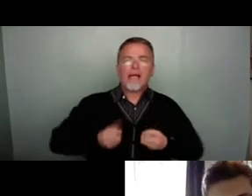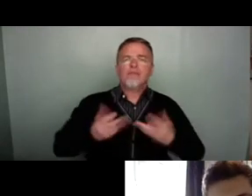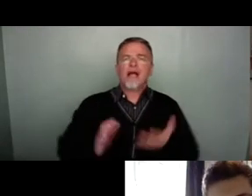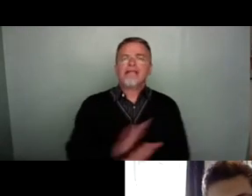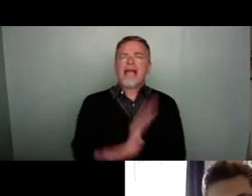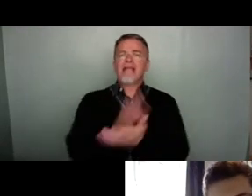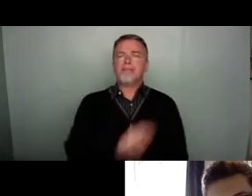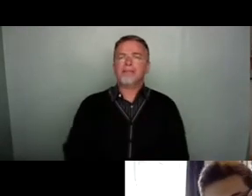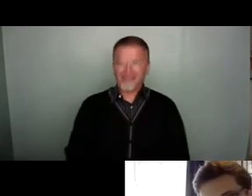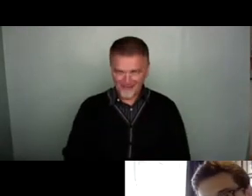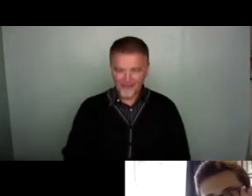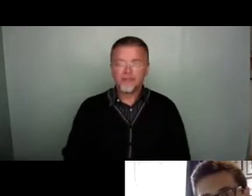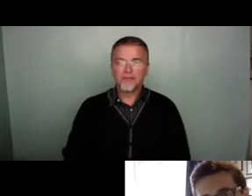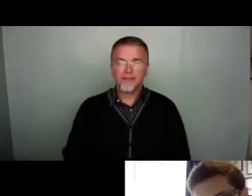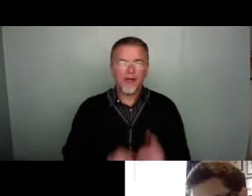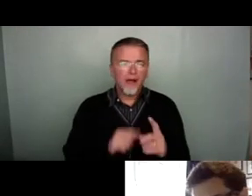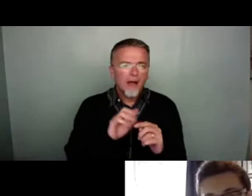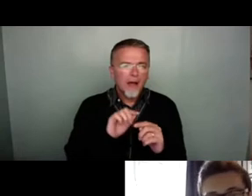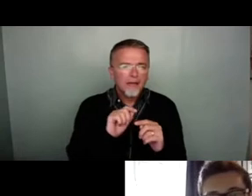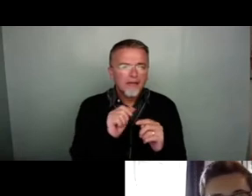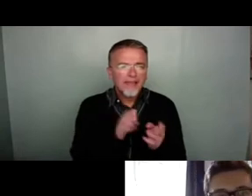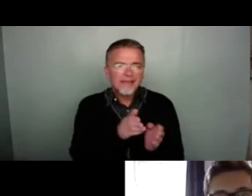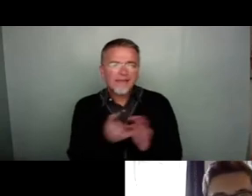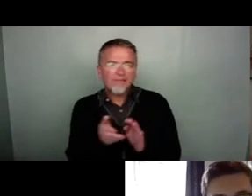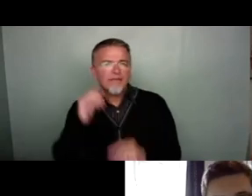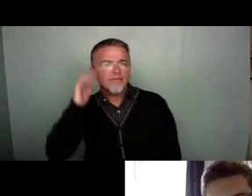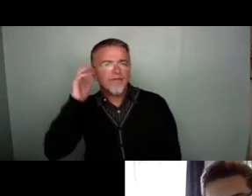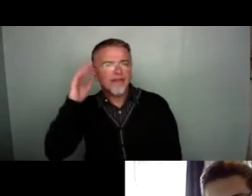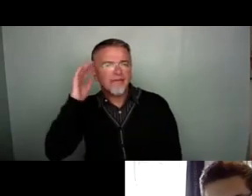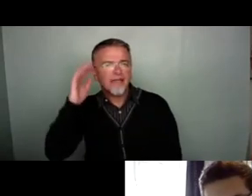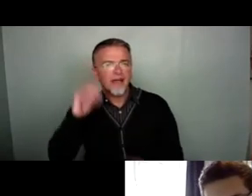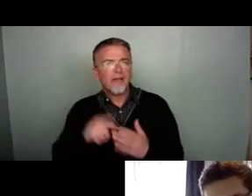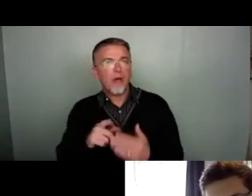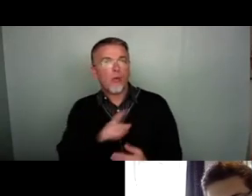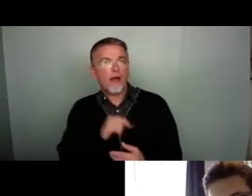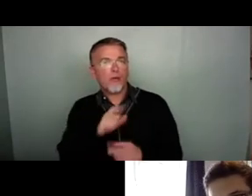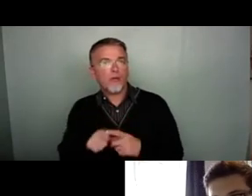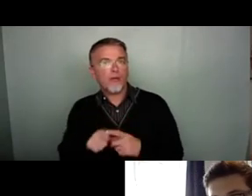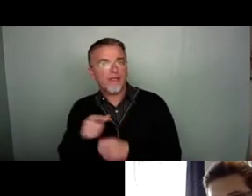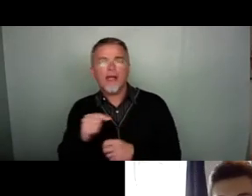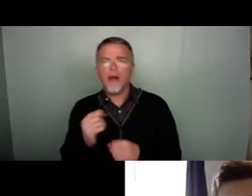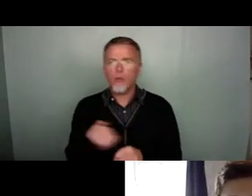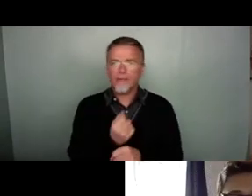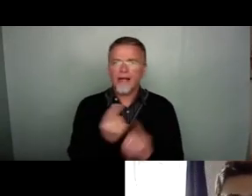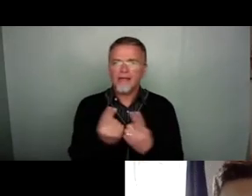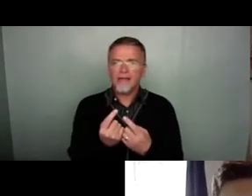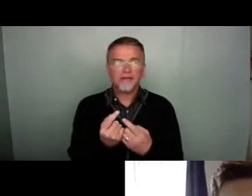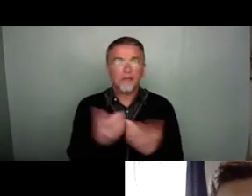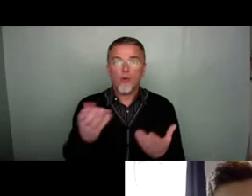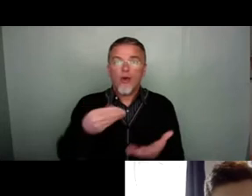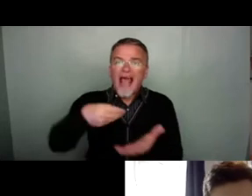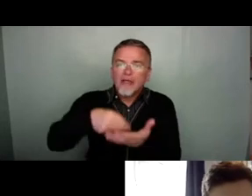by taking a slightly different kind of philosophy behind why we were doing things. We suddenly made things a lot more kind of certainly economically